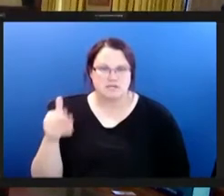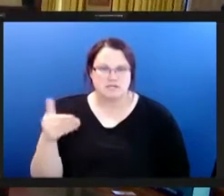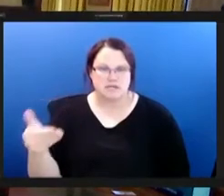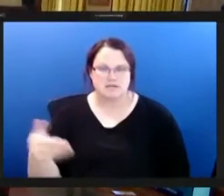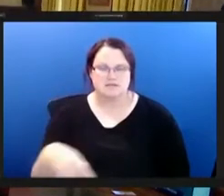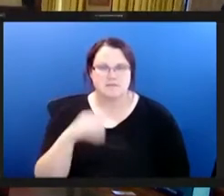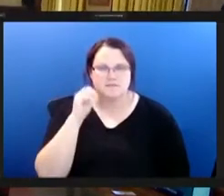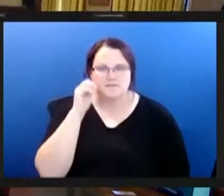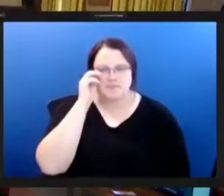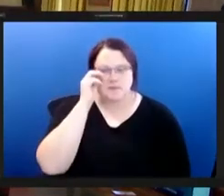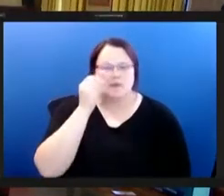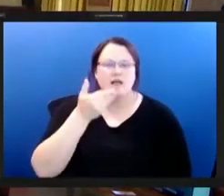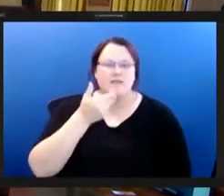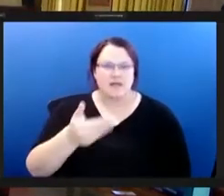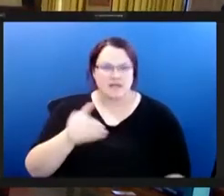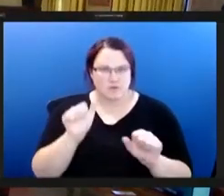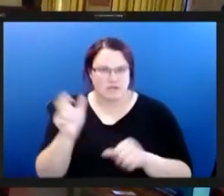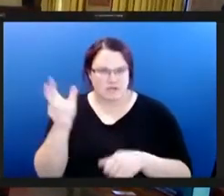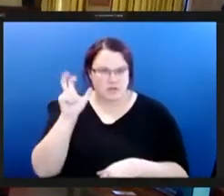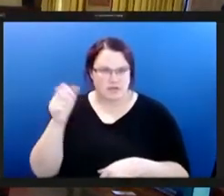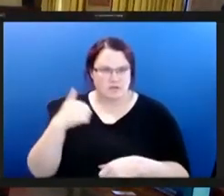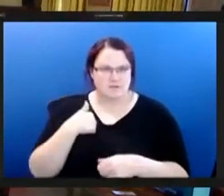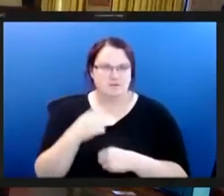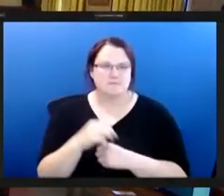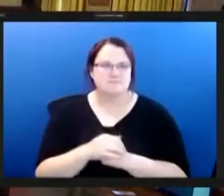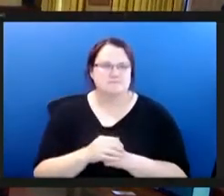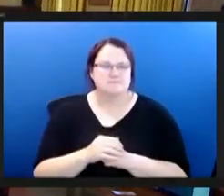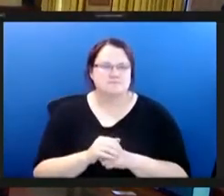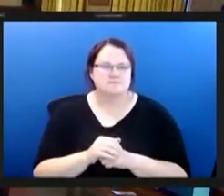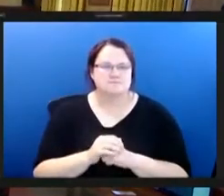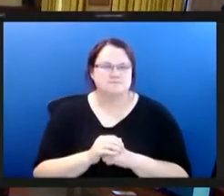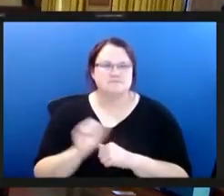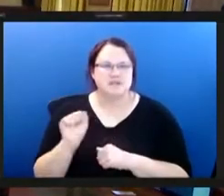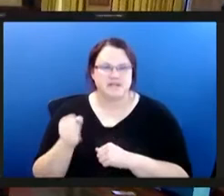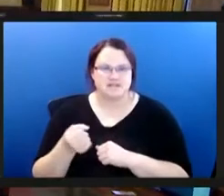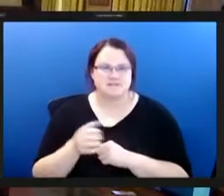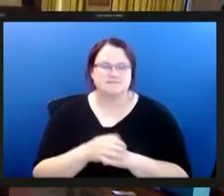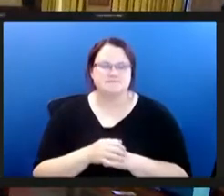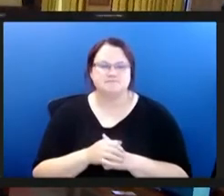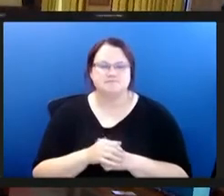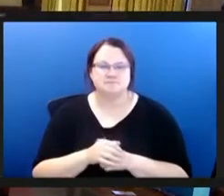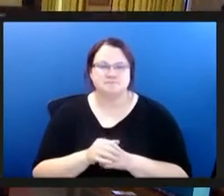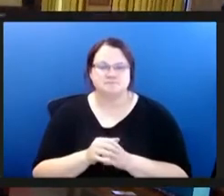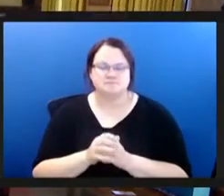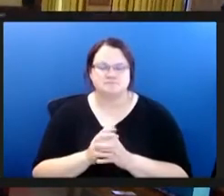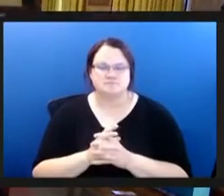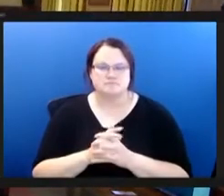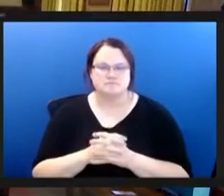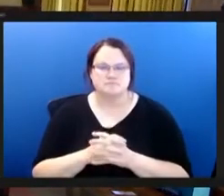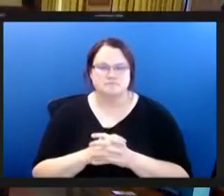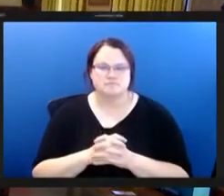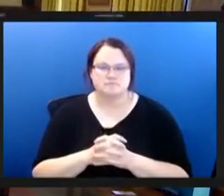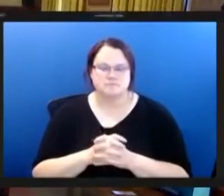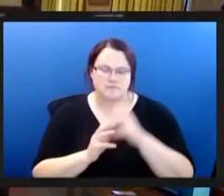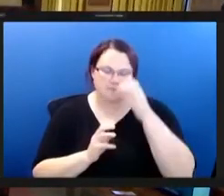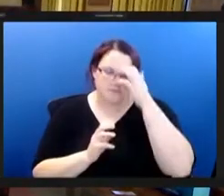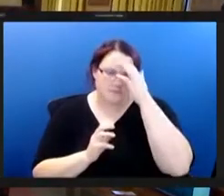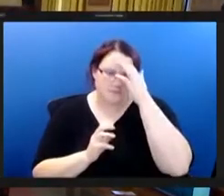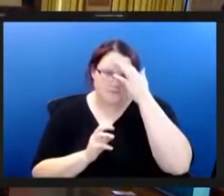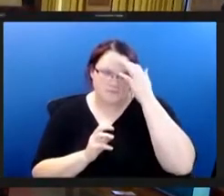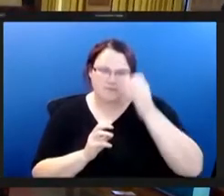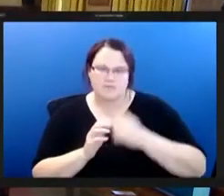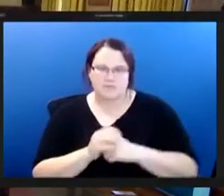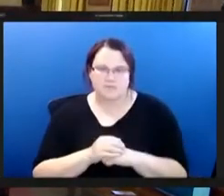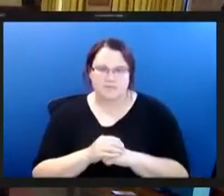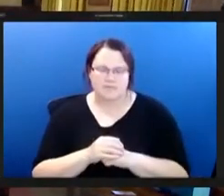hello thank you can you hear me yes we can hear you thank you thank you um i'm helen